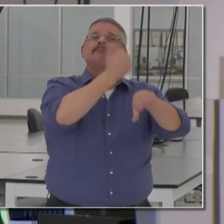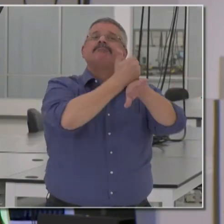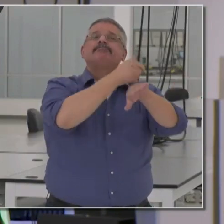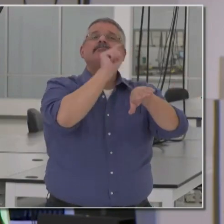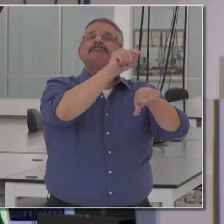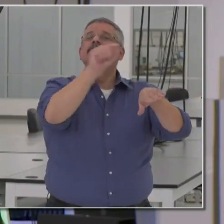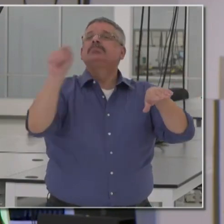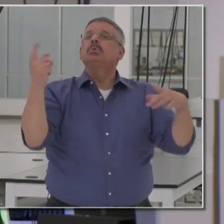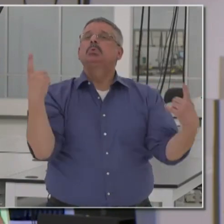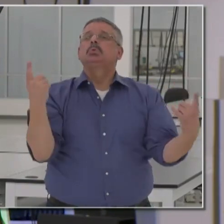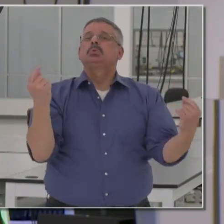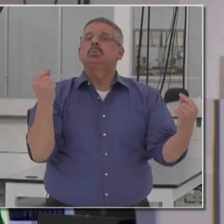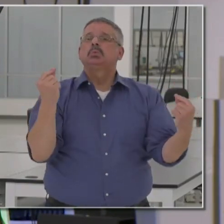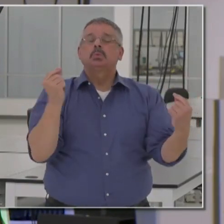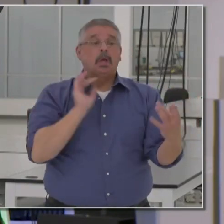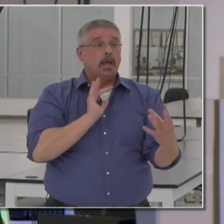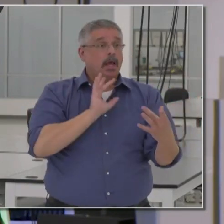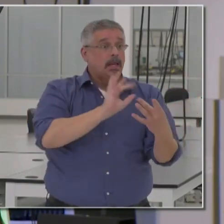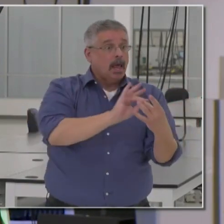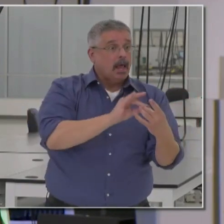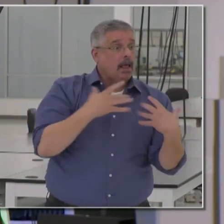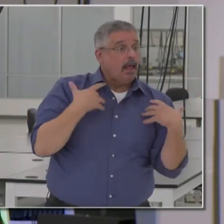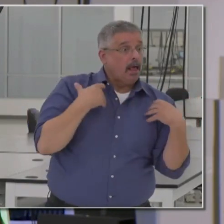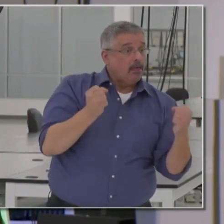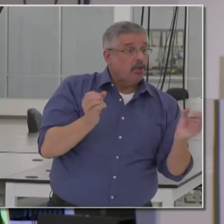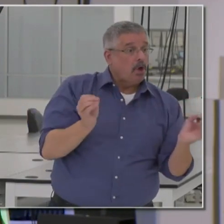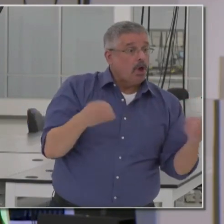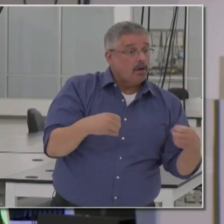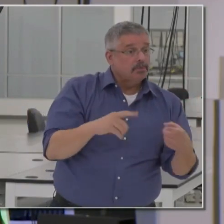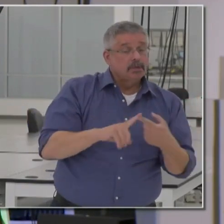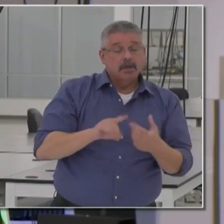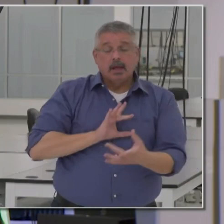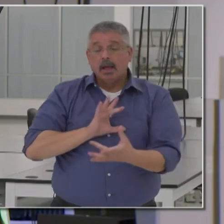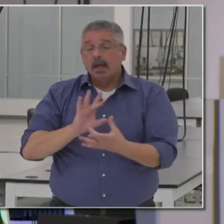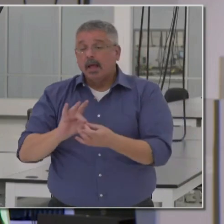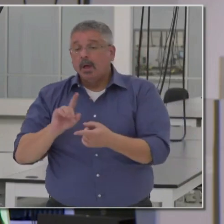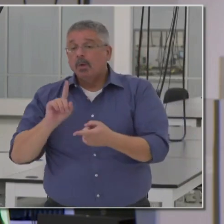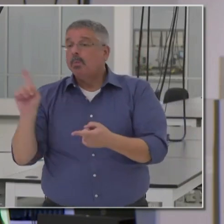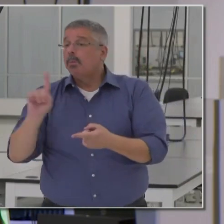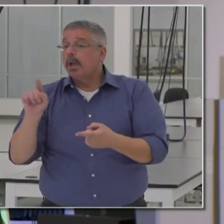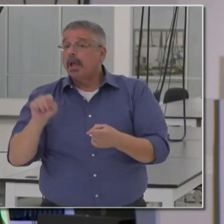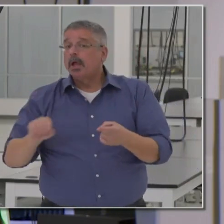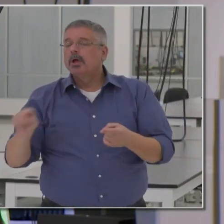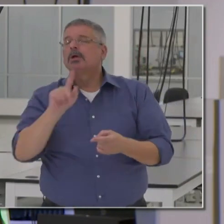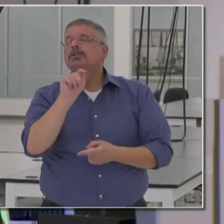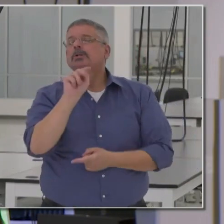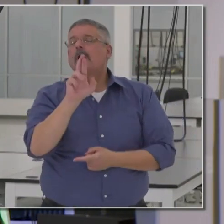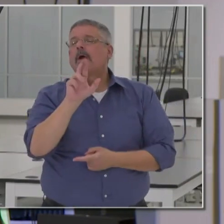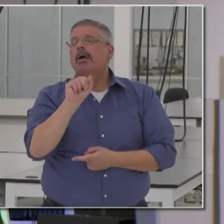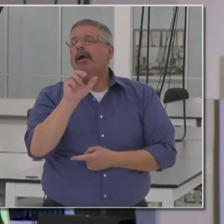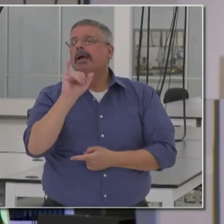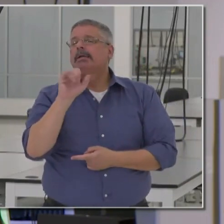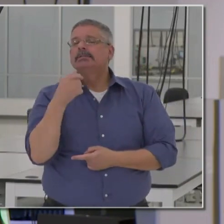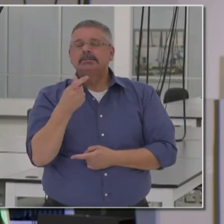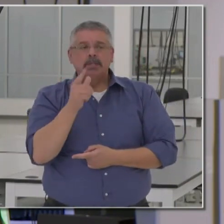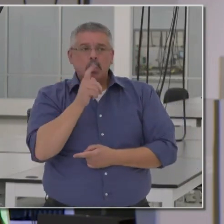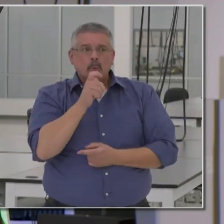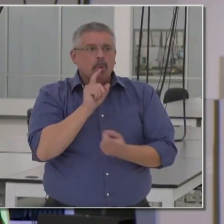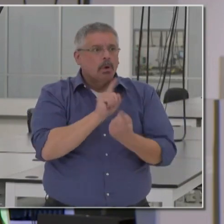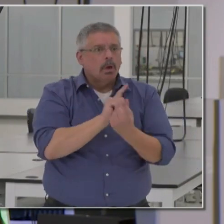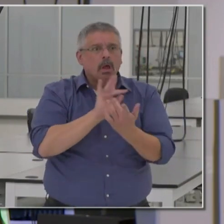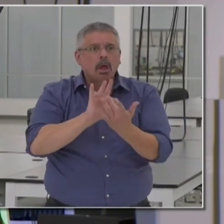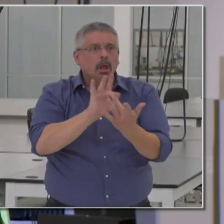effort here to connect to our local health officers and connect to our tracing protocols. And that's again, something